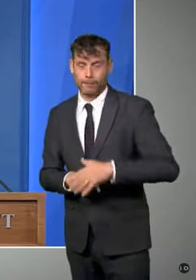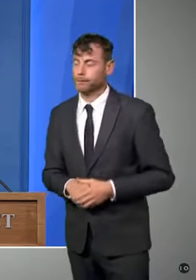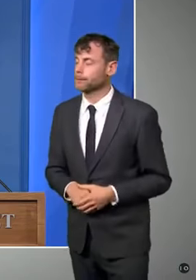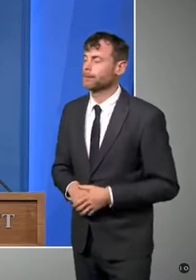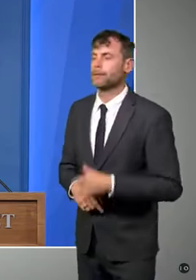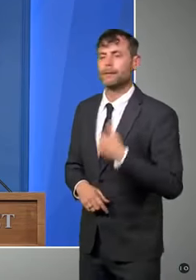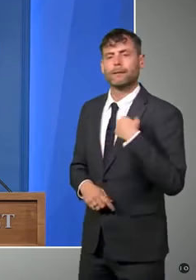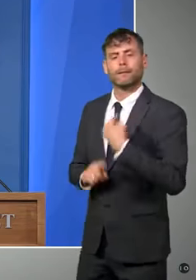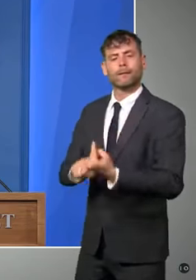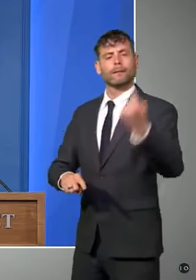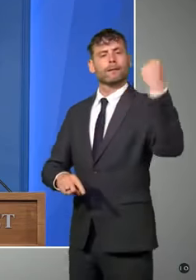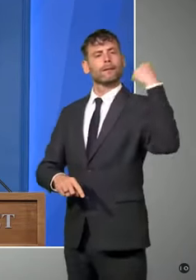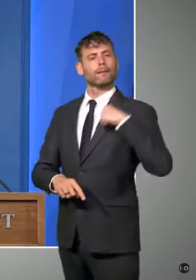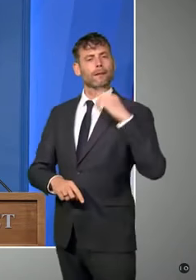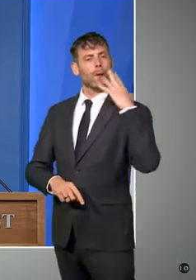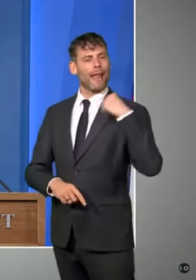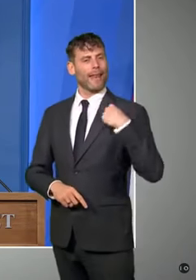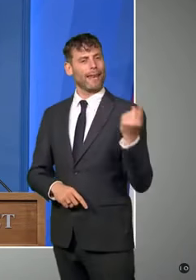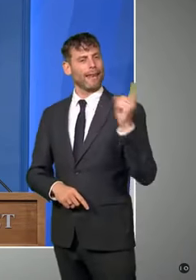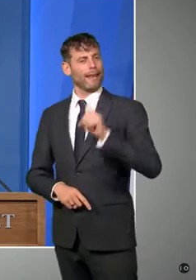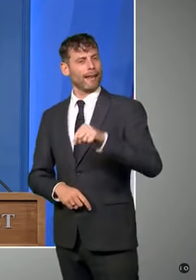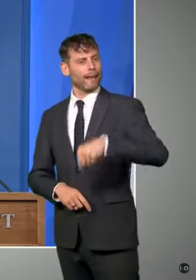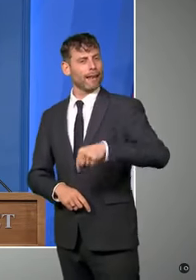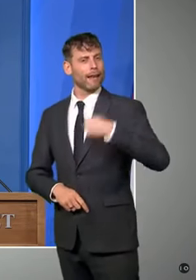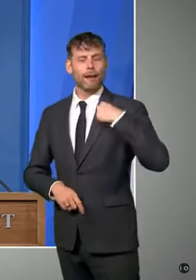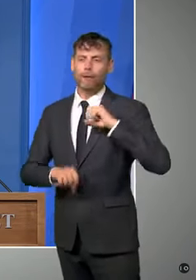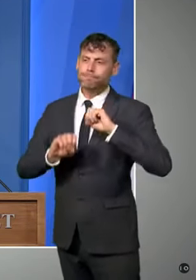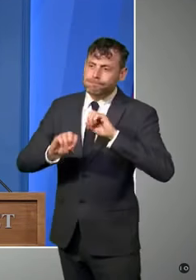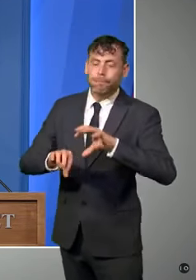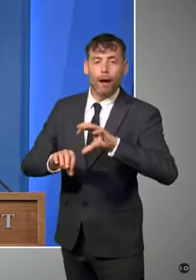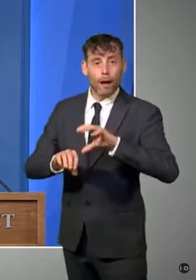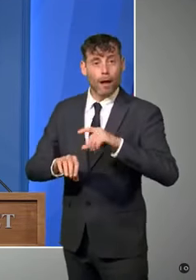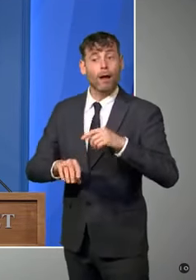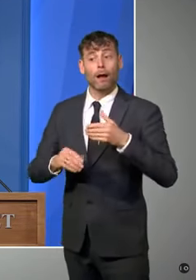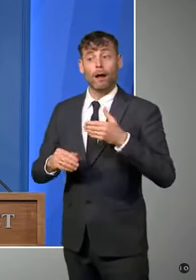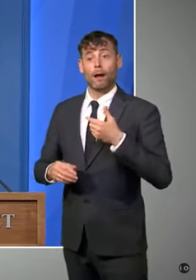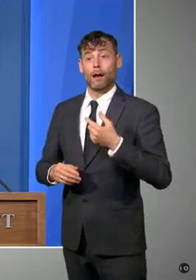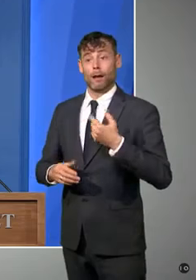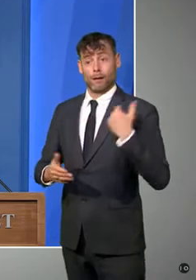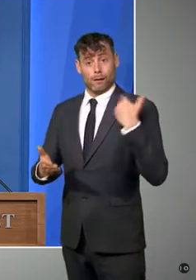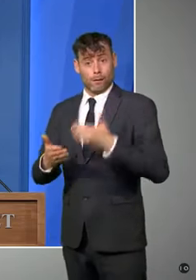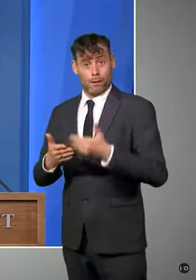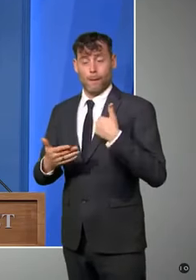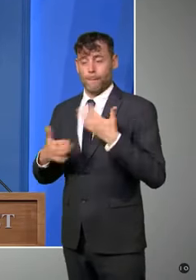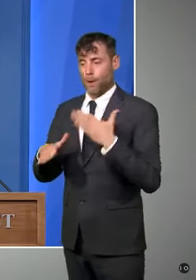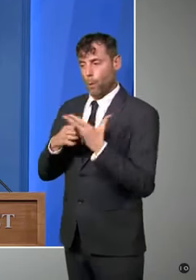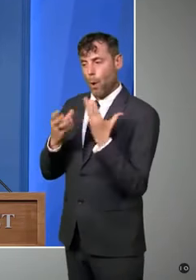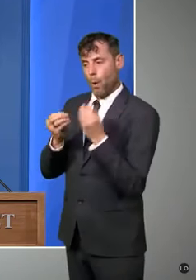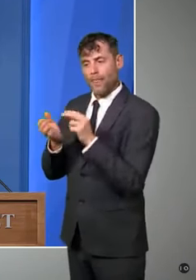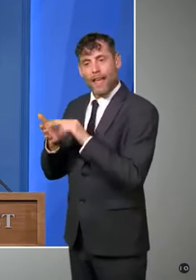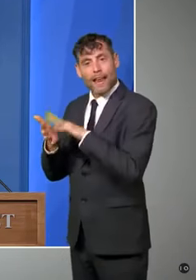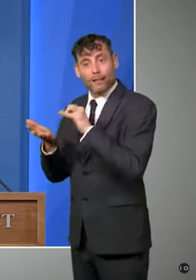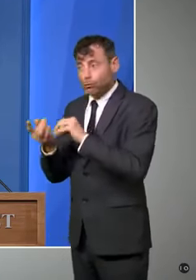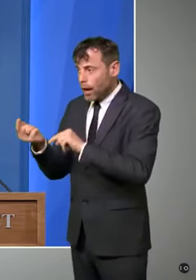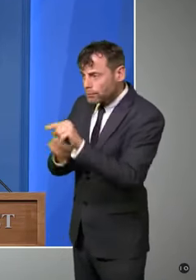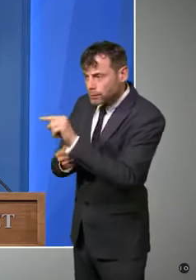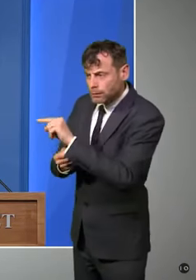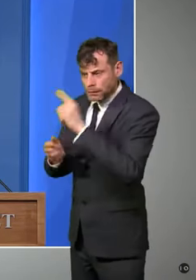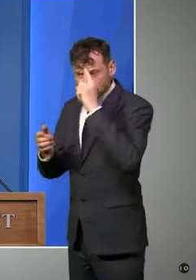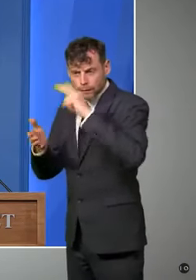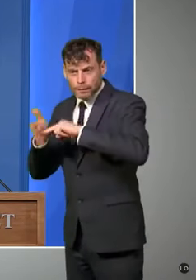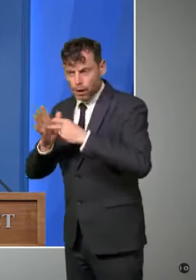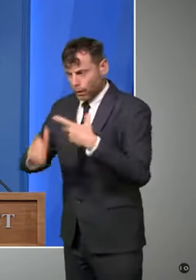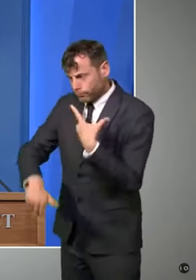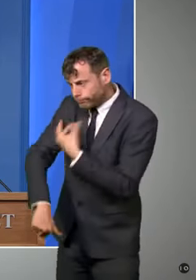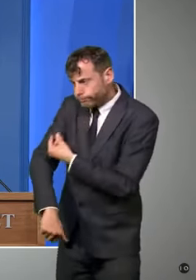working with colleagues across the NHS to roll out the biggest vaccination programme in the NHS's history. I've been vaccinating at